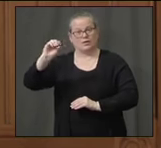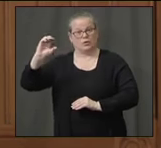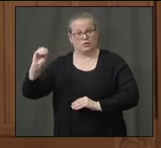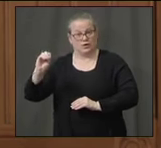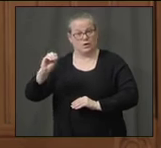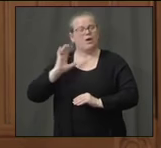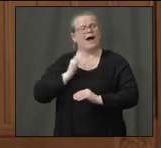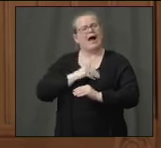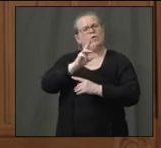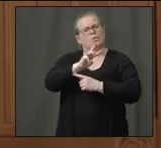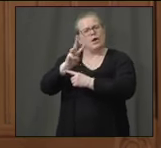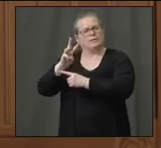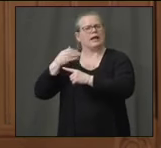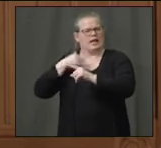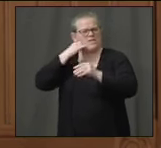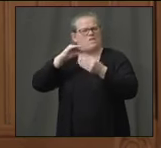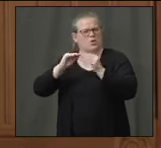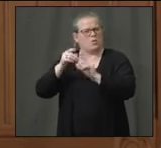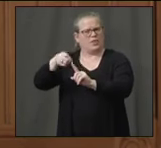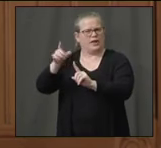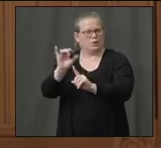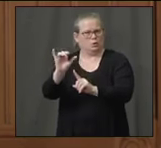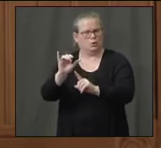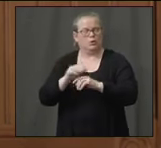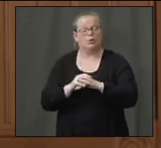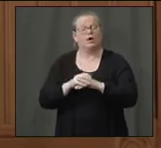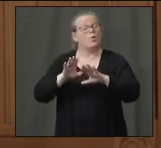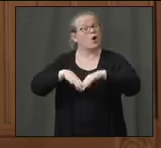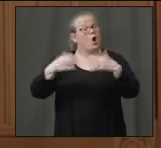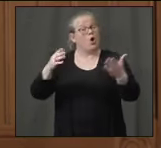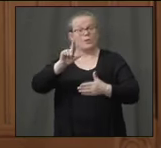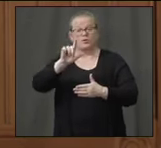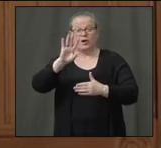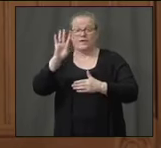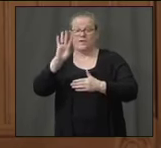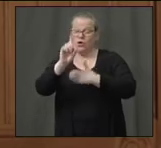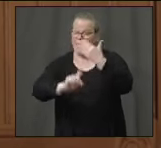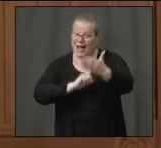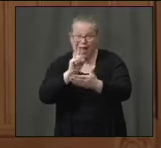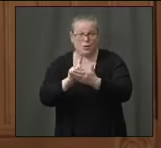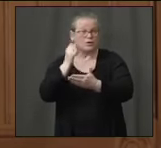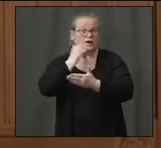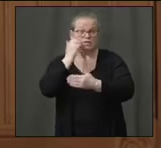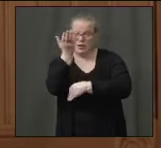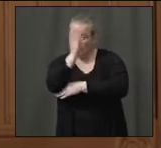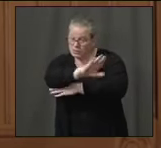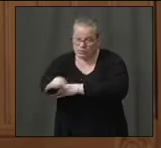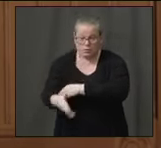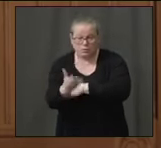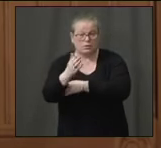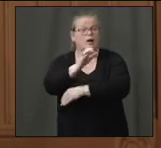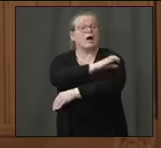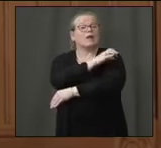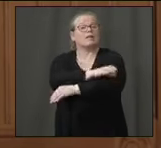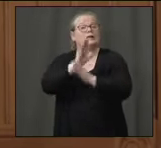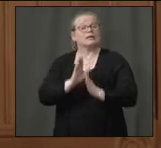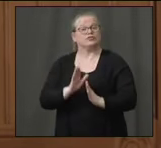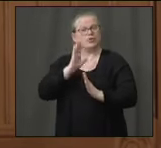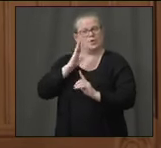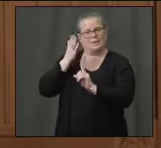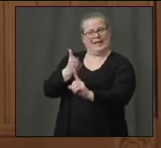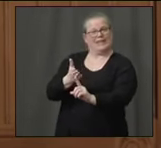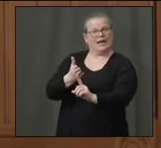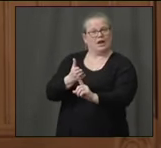our website as well. We're at 24 hours a day. A clinician can be accessed who will facilitate a test order